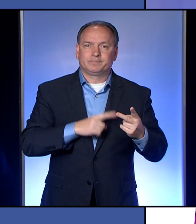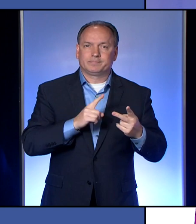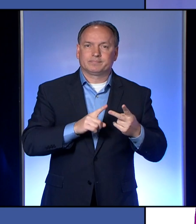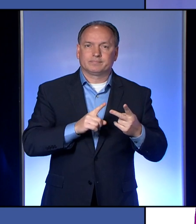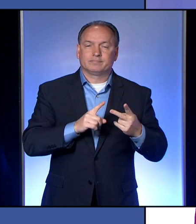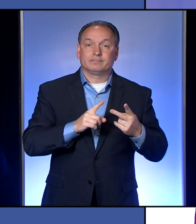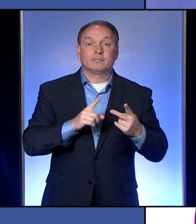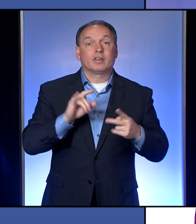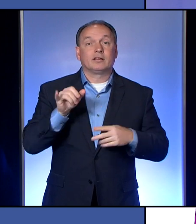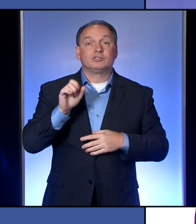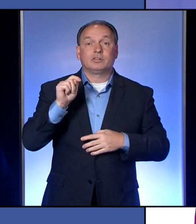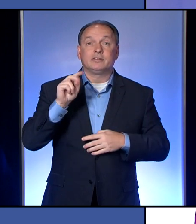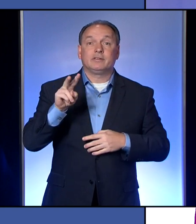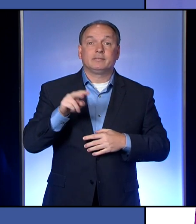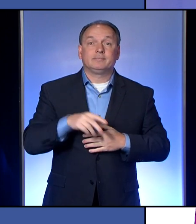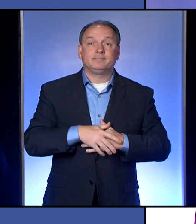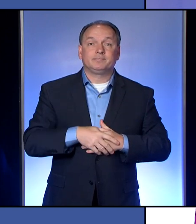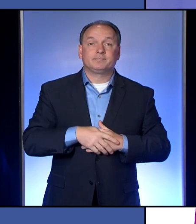Jet TV.